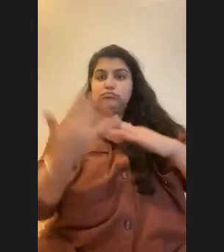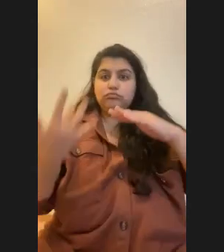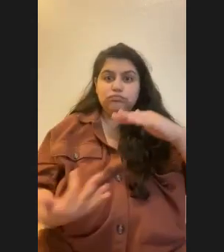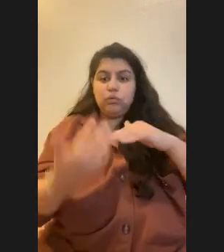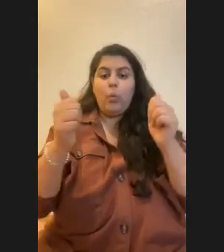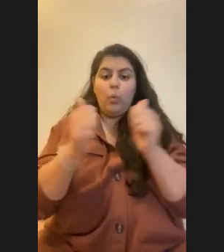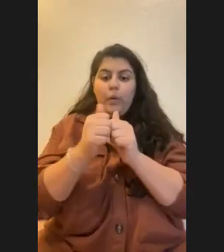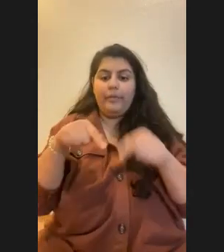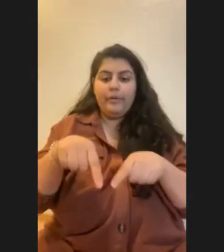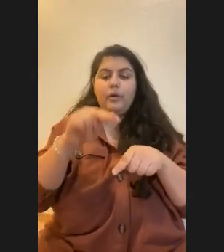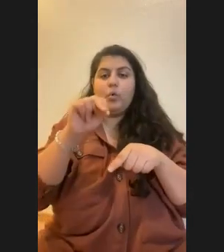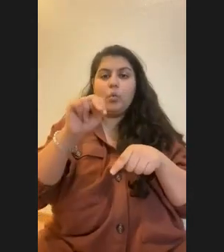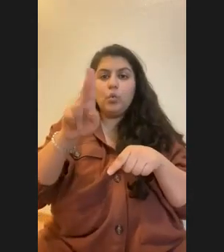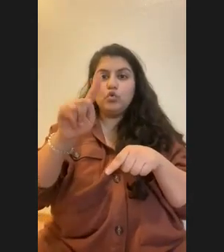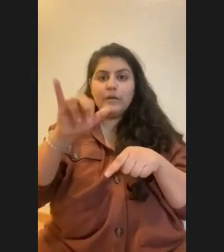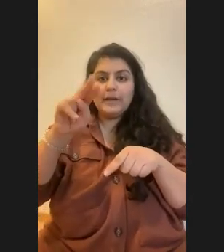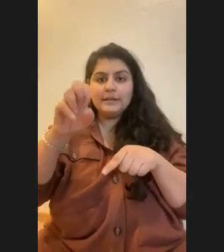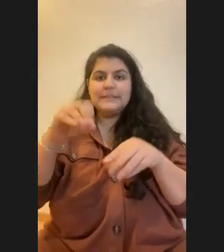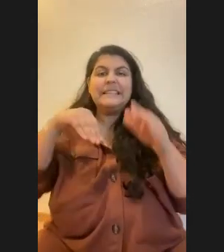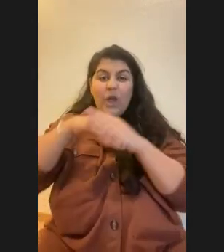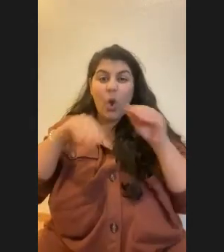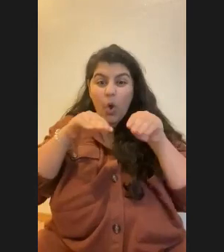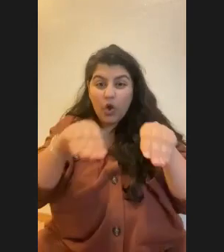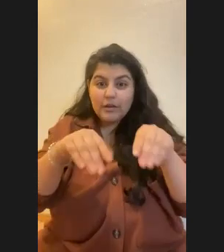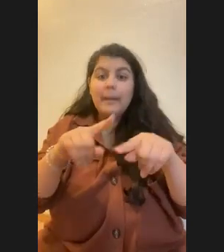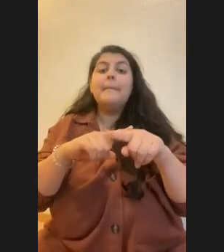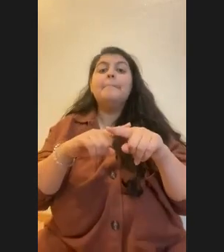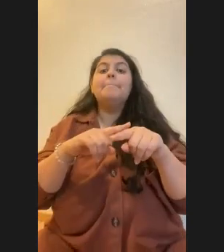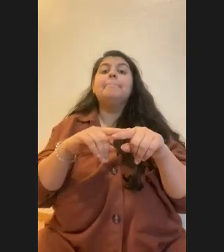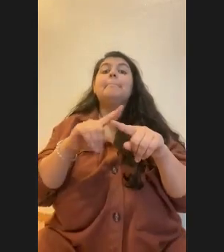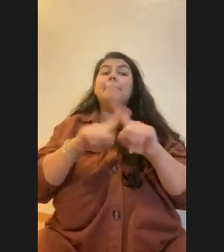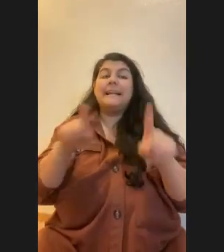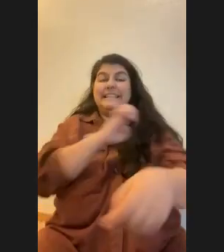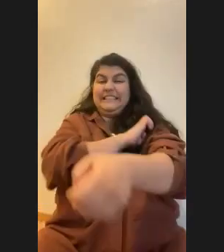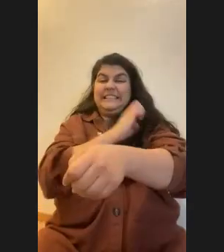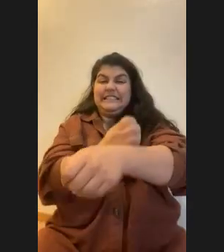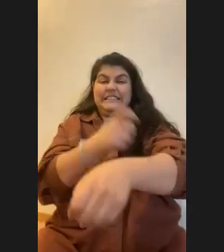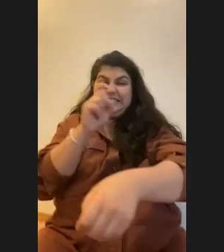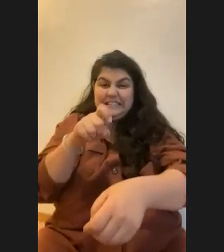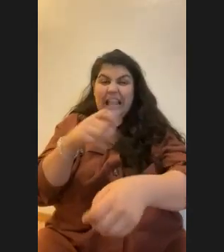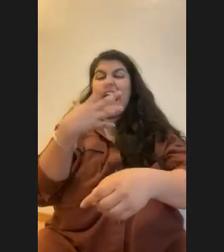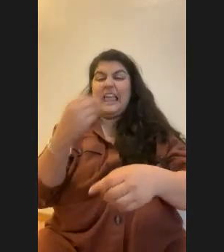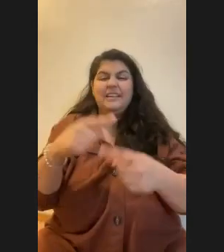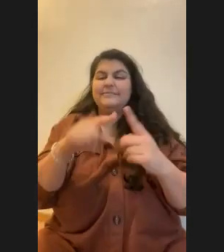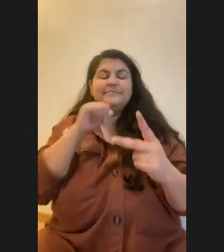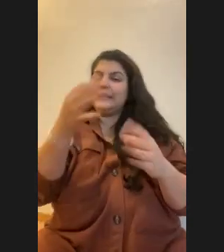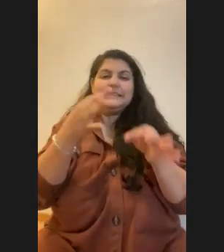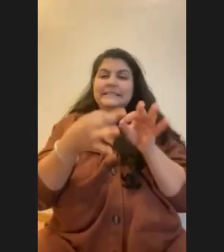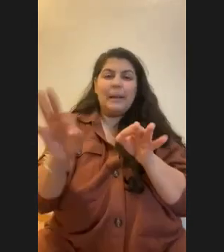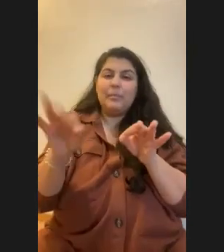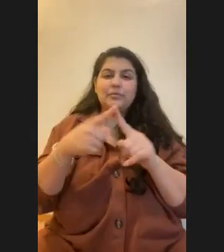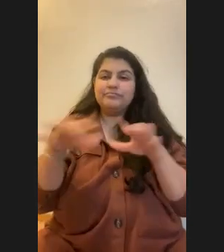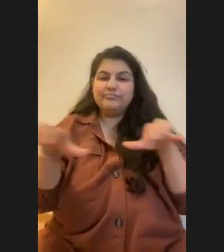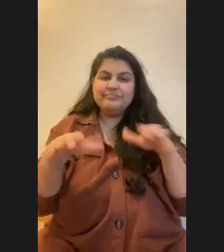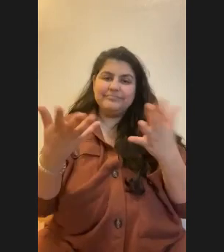the ocean. The level of energy that would require and the feasibility of that one still kind of up in the air.